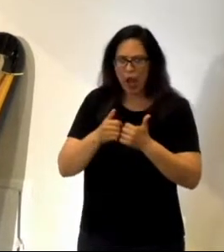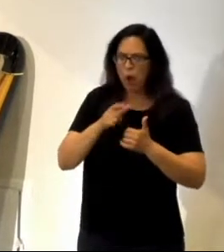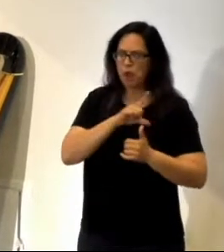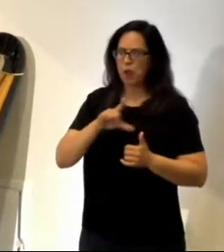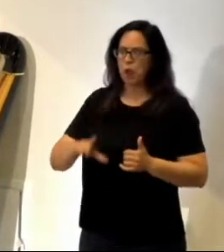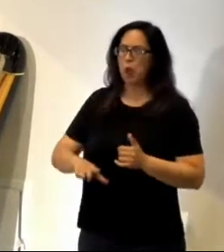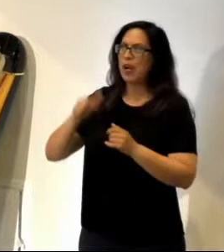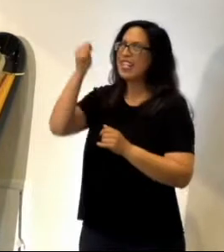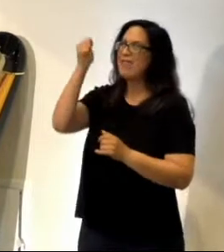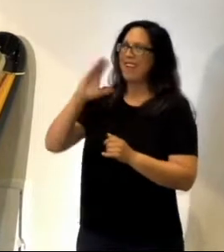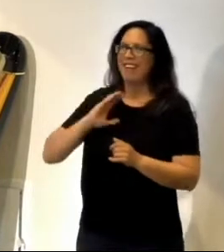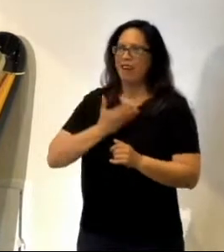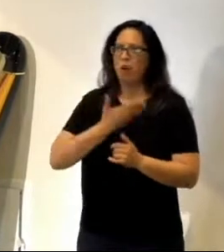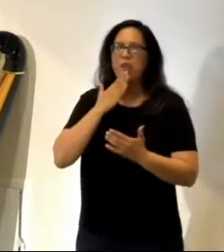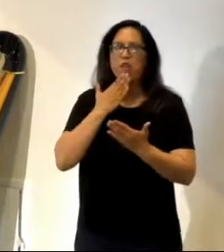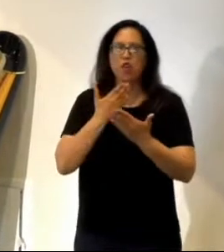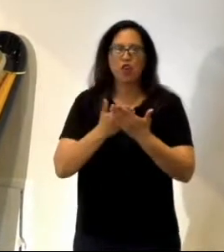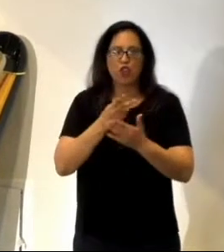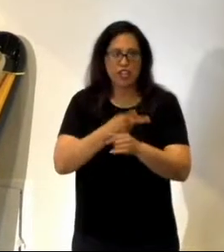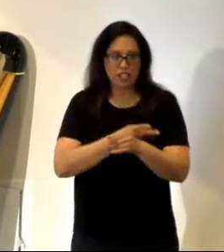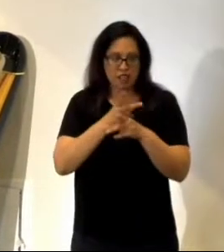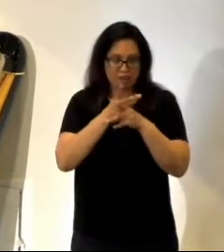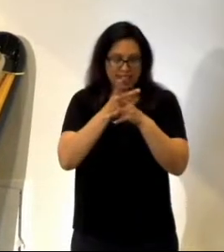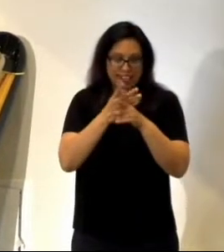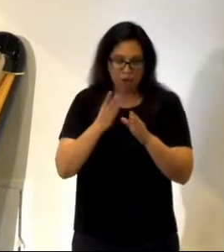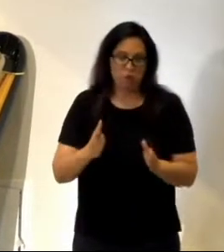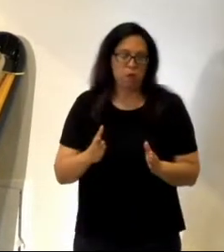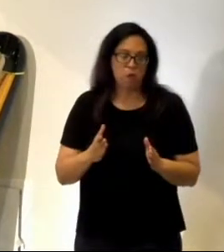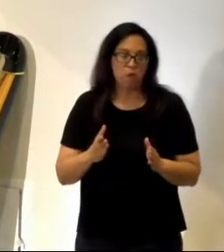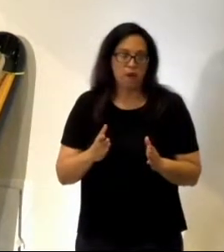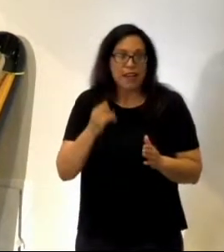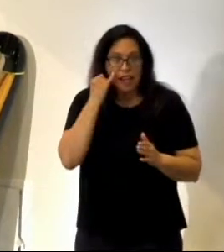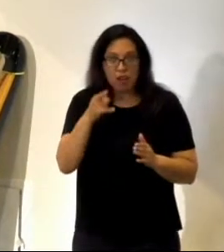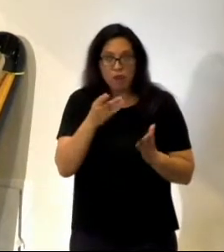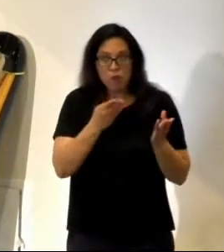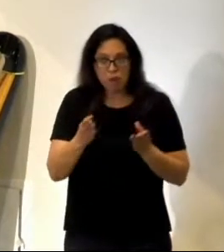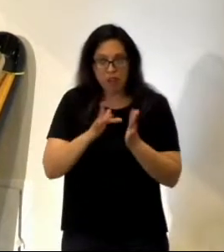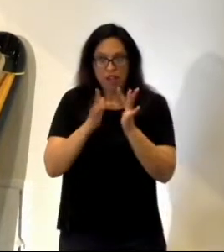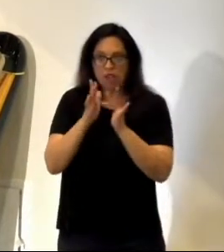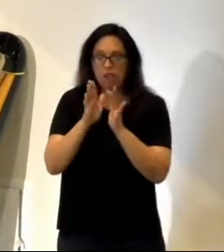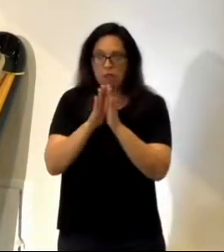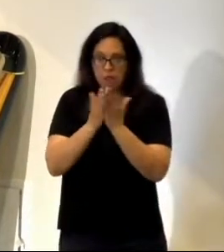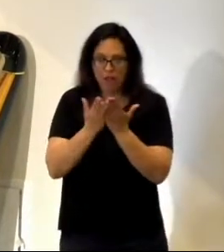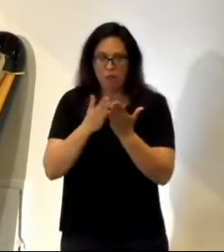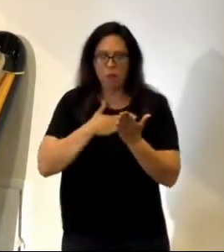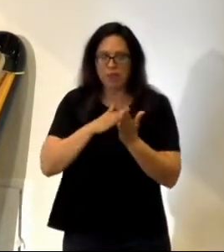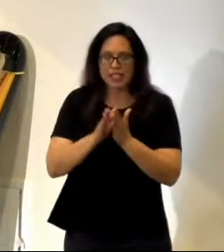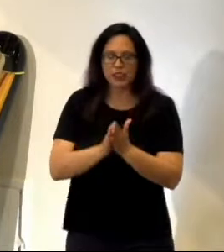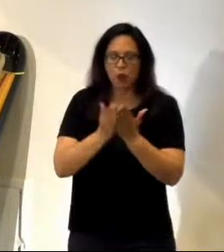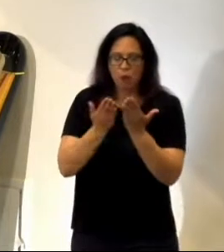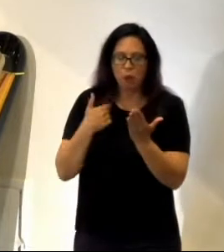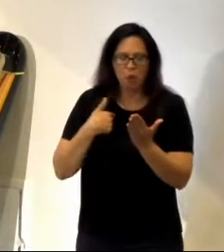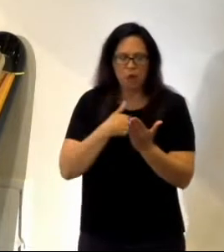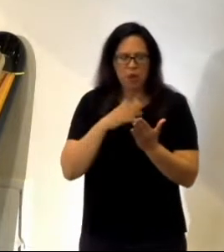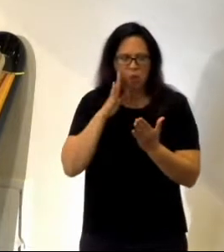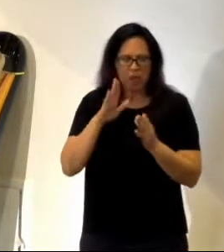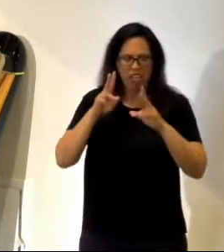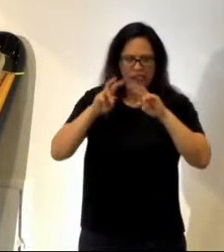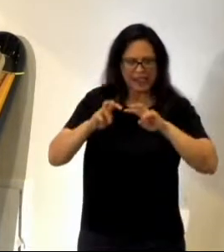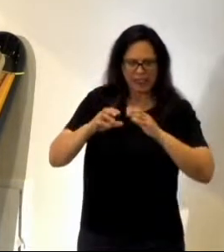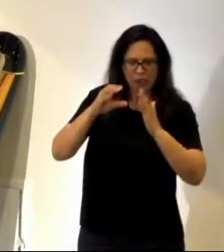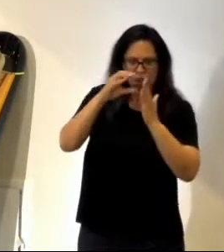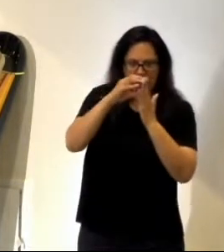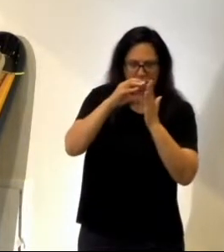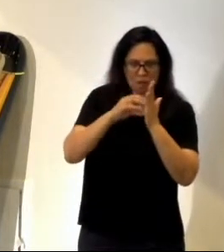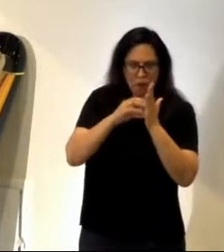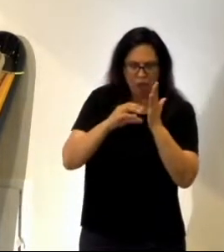Shepherd. Now, we're going to be going through it together, so if you brought your Bible, you can open up to that. We're going to be taking it in its sections, so that's verses